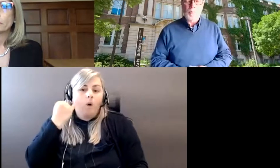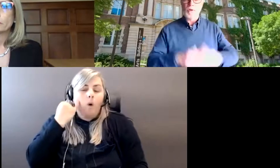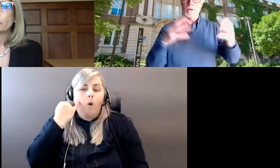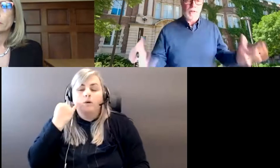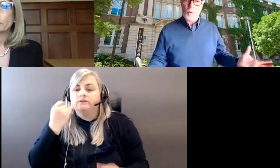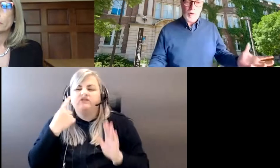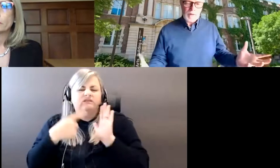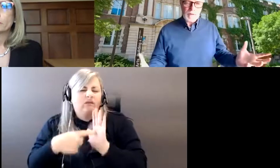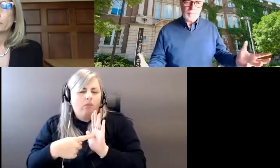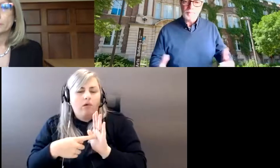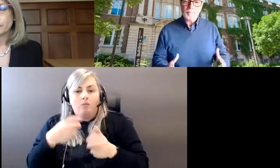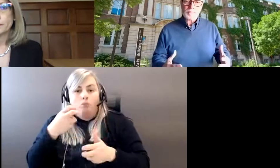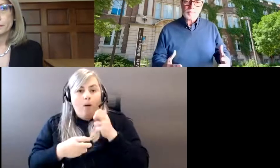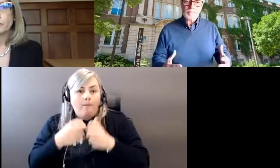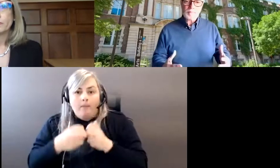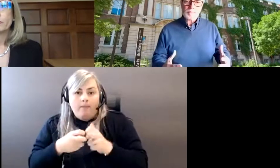with purchasing equipment,